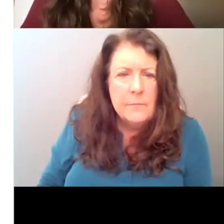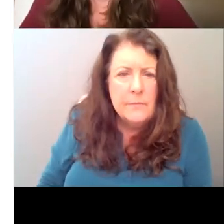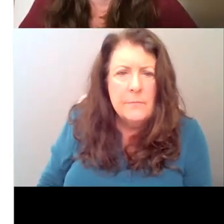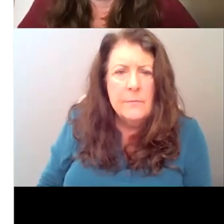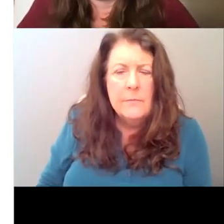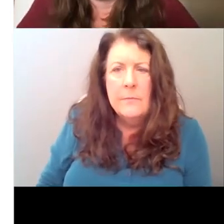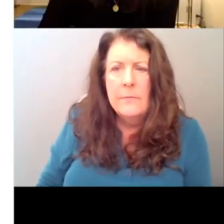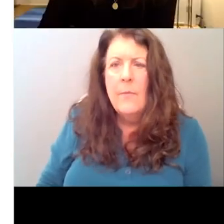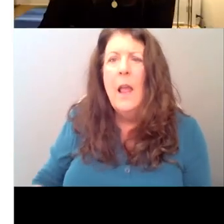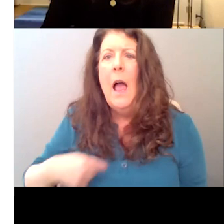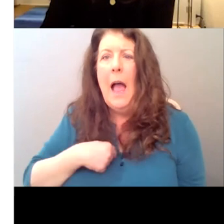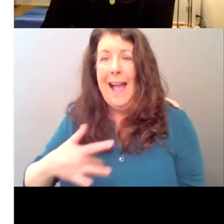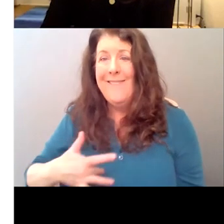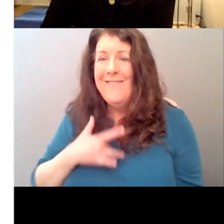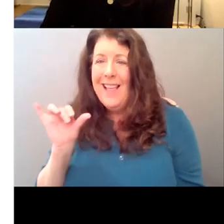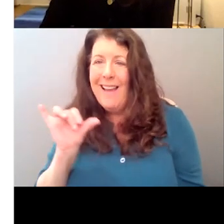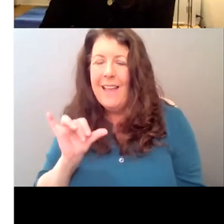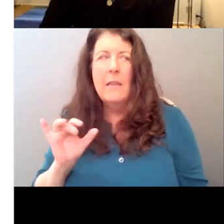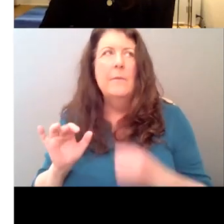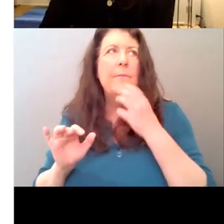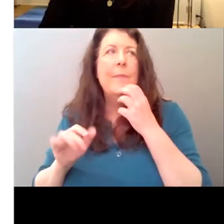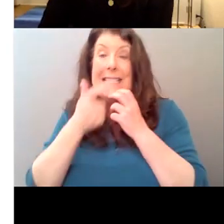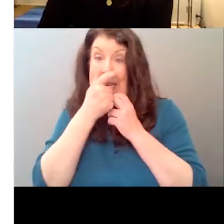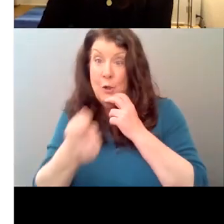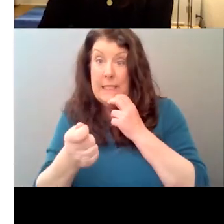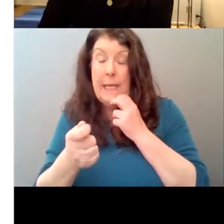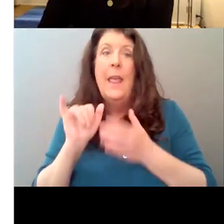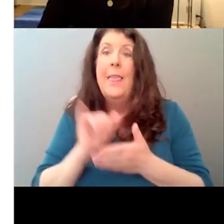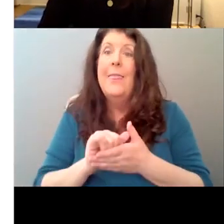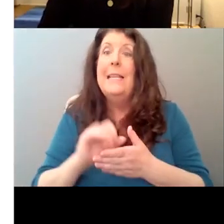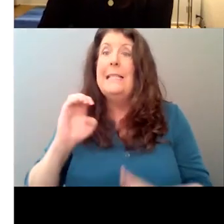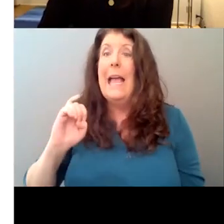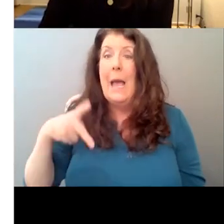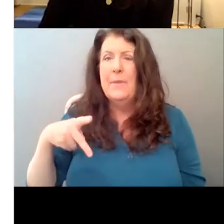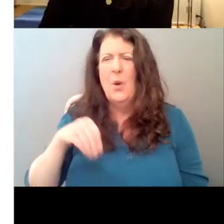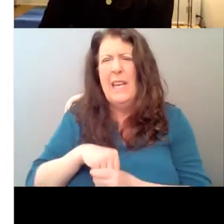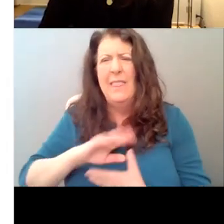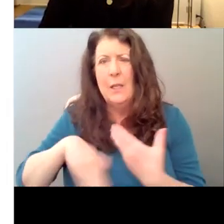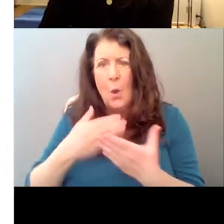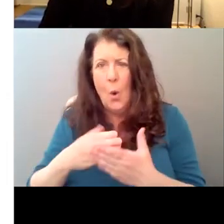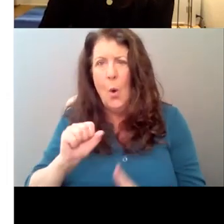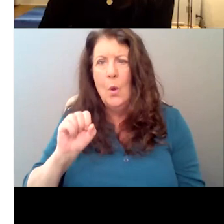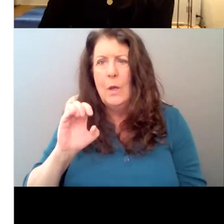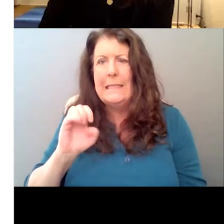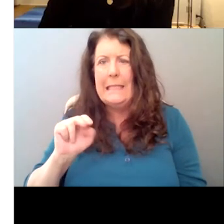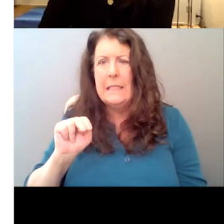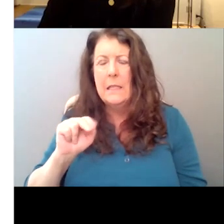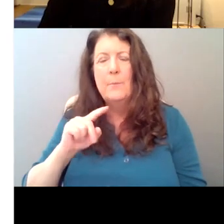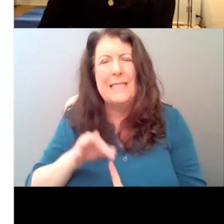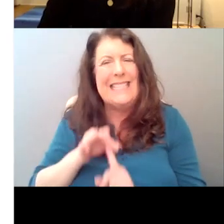I, I, I feel like it's, you know, what's interesting this episode and this whole season really, but particularly this, this episode, like